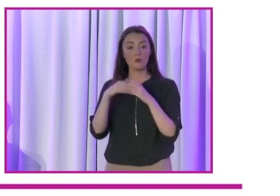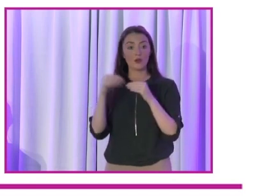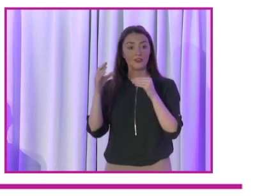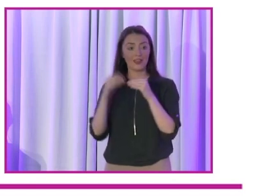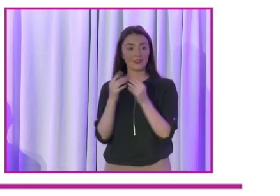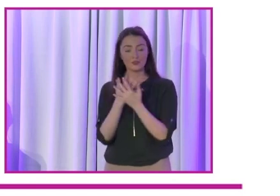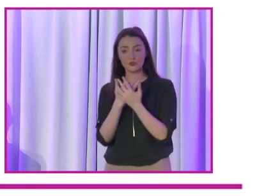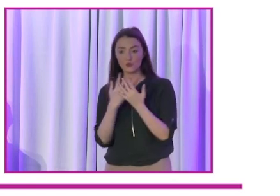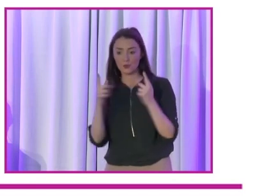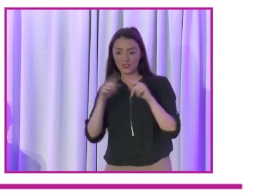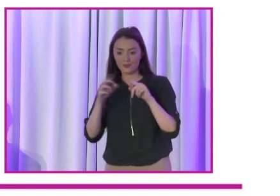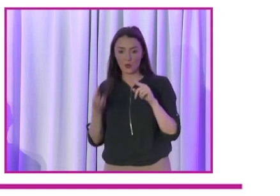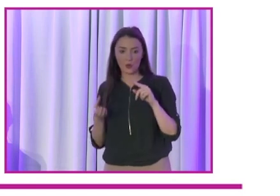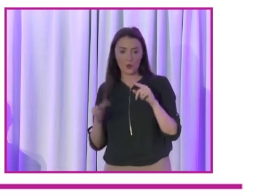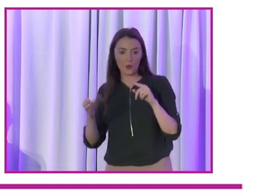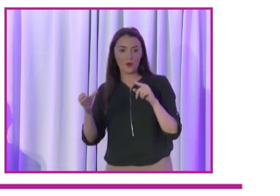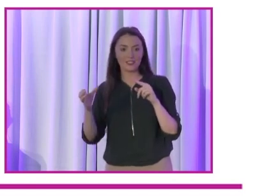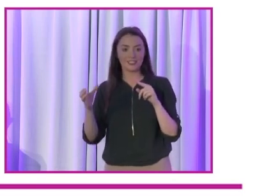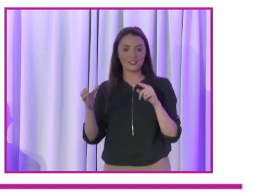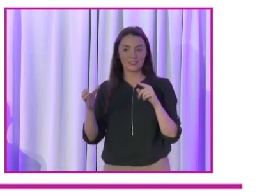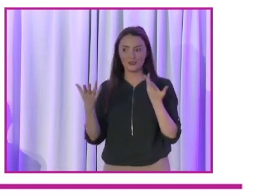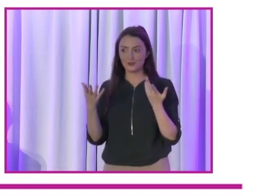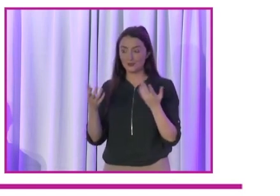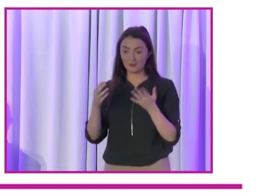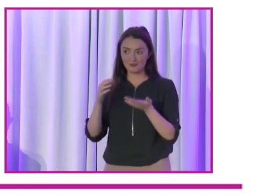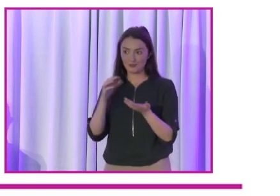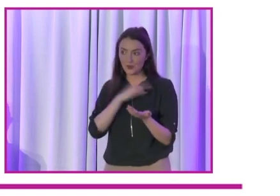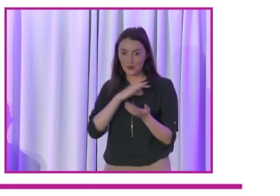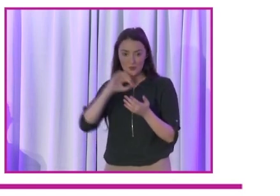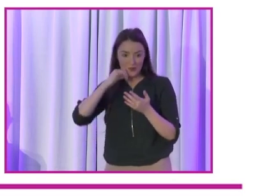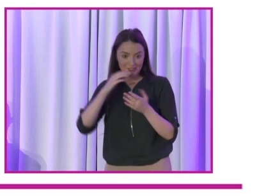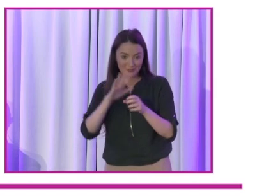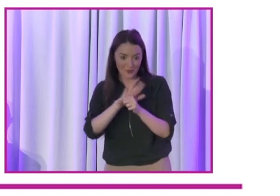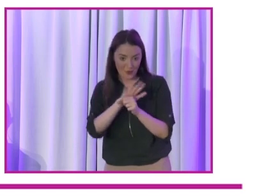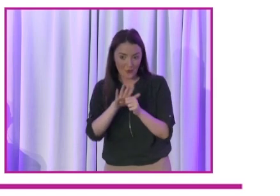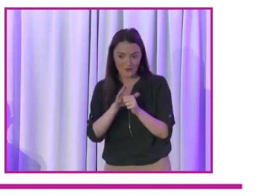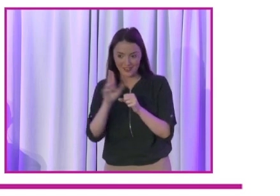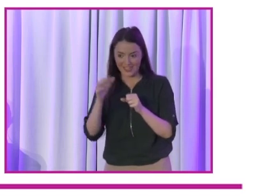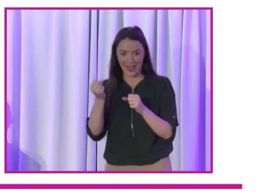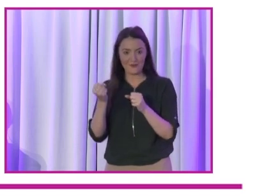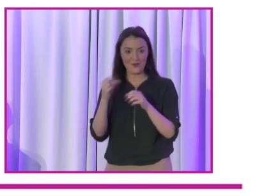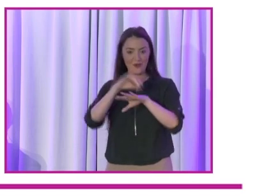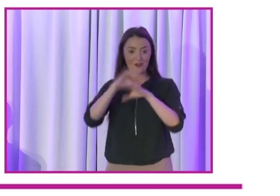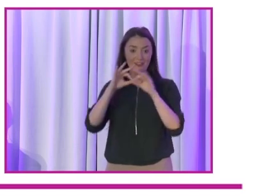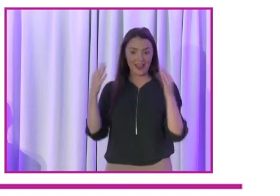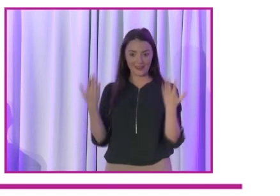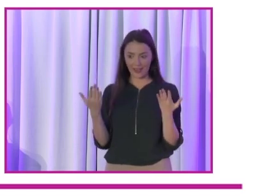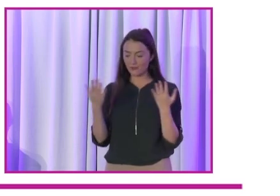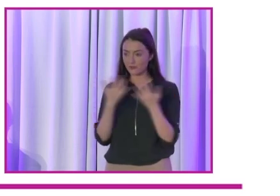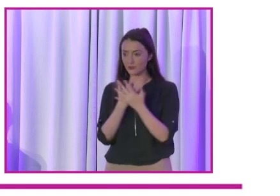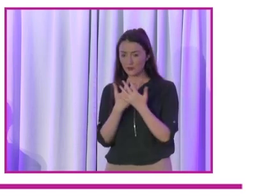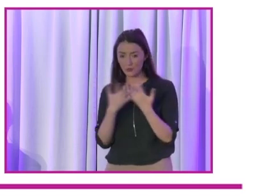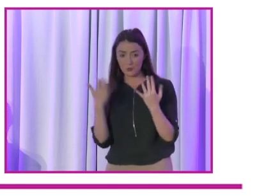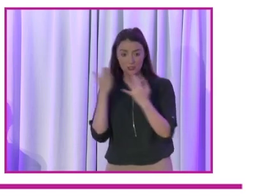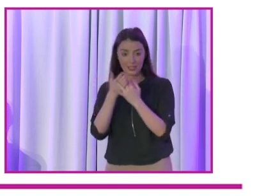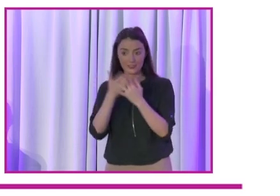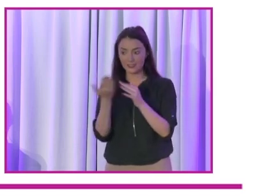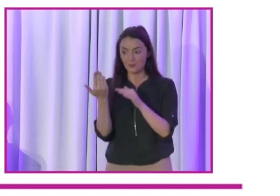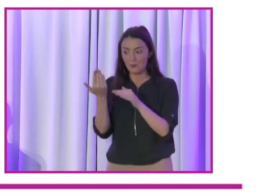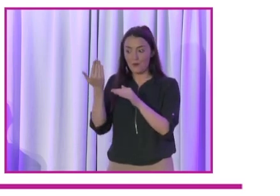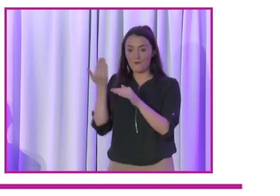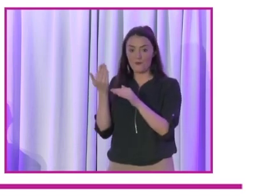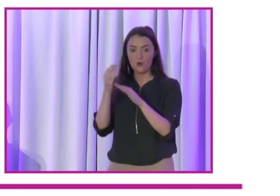lots and lots of courses, God bless COVID in a way, because it means we can run them online, they're very accessible now in ways that they never were before.